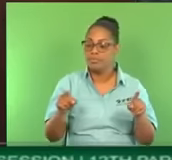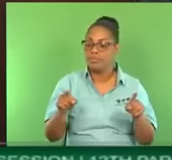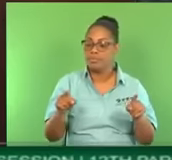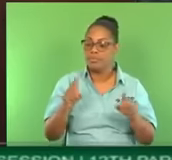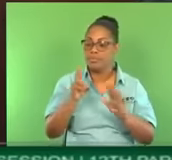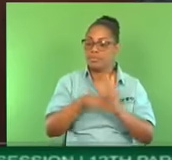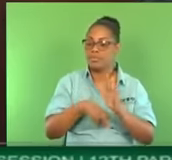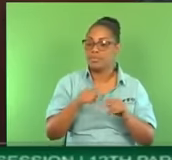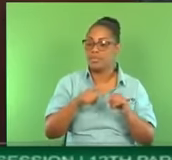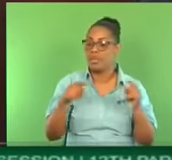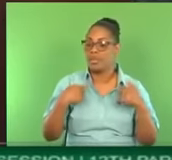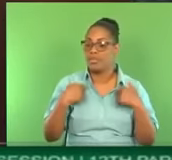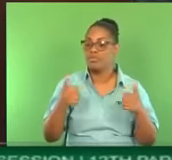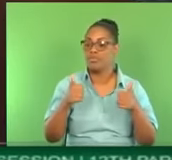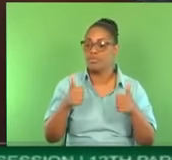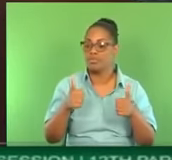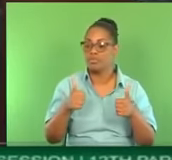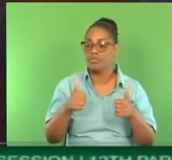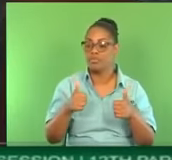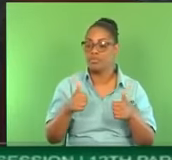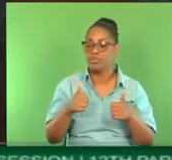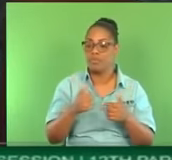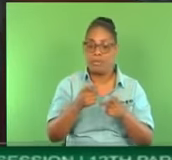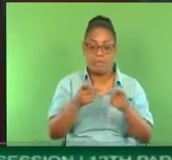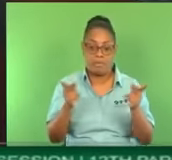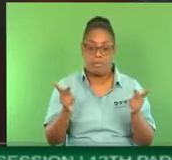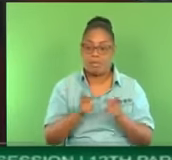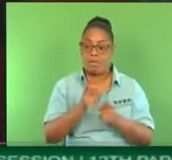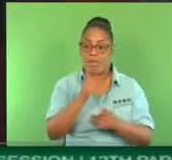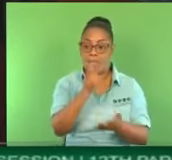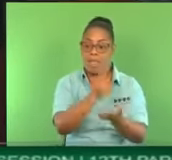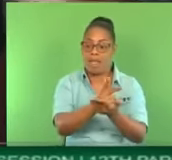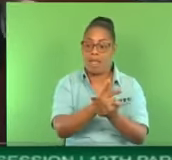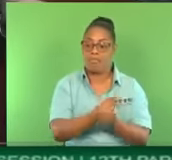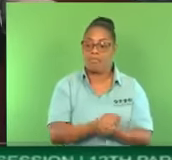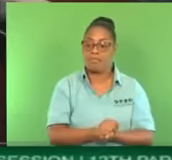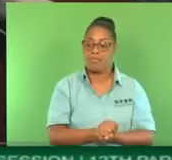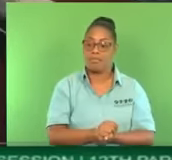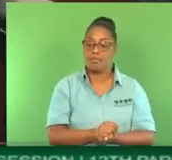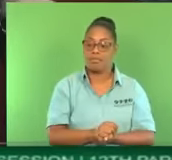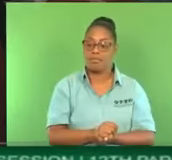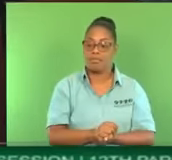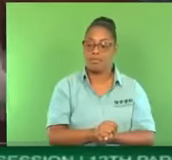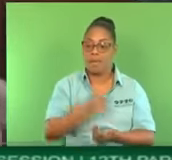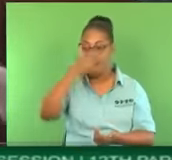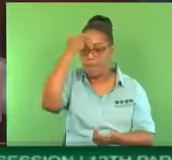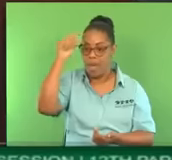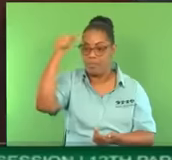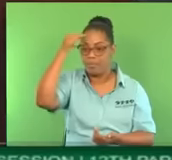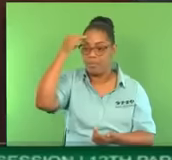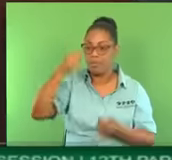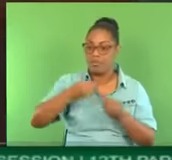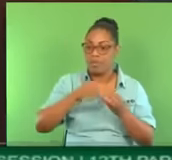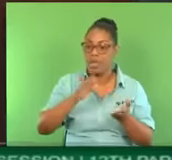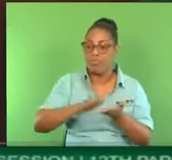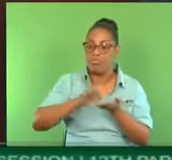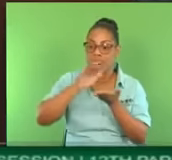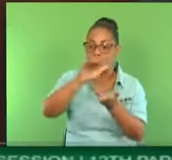park for $152 million. And that really sums up the problem, you know. That sums up the problem.